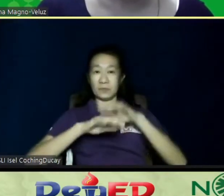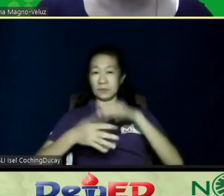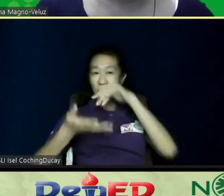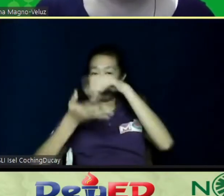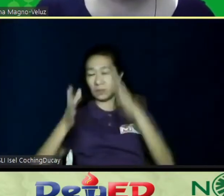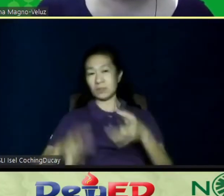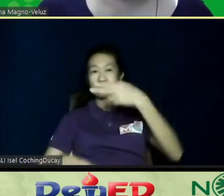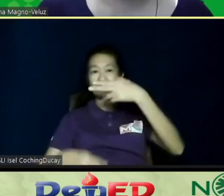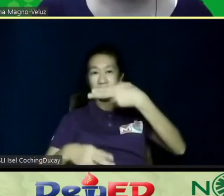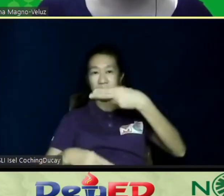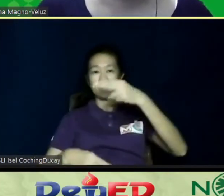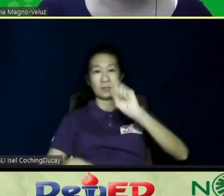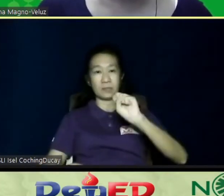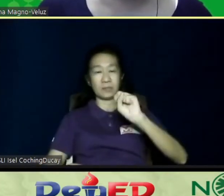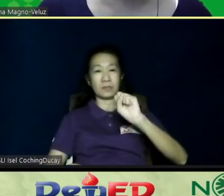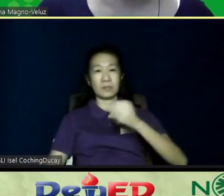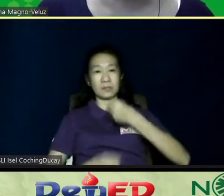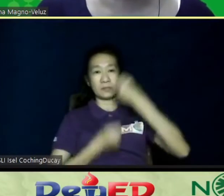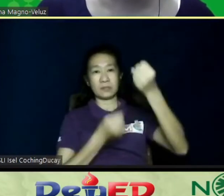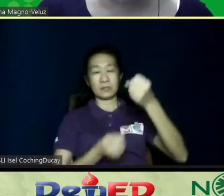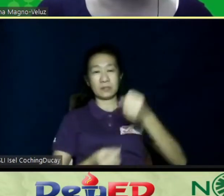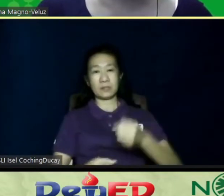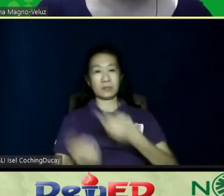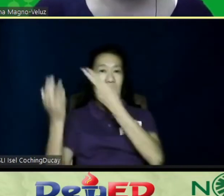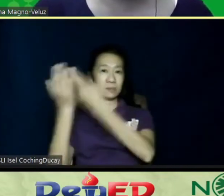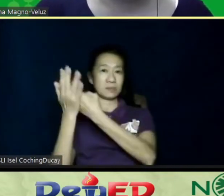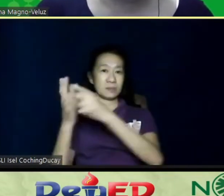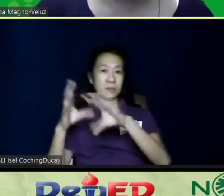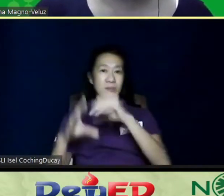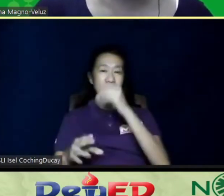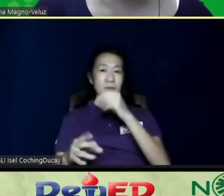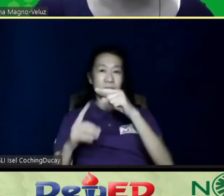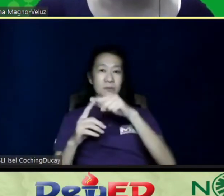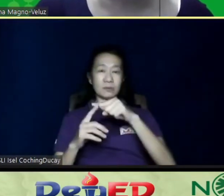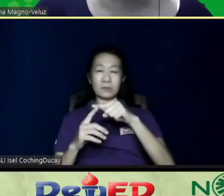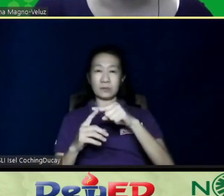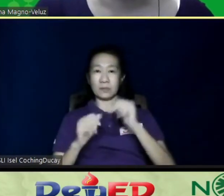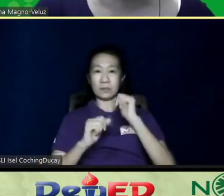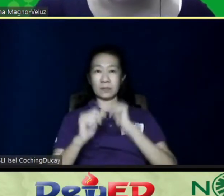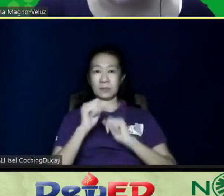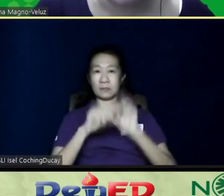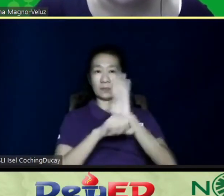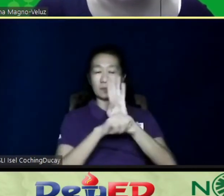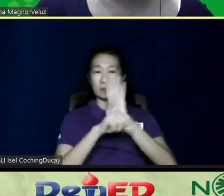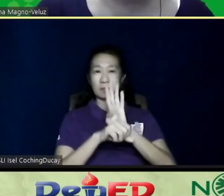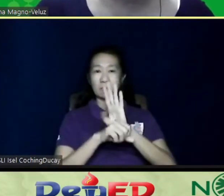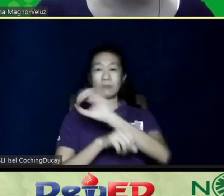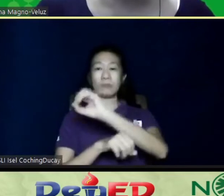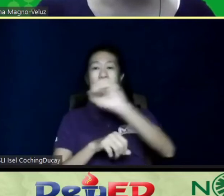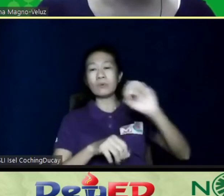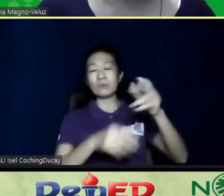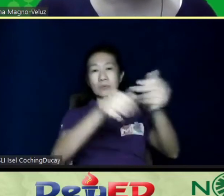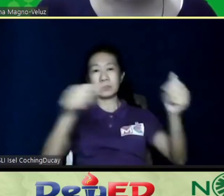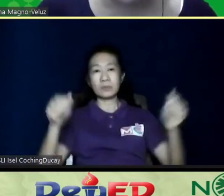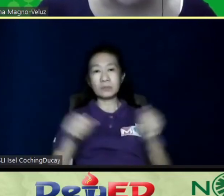school, I would suggest that you reach out to active businesses in your area. When you